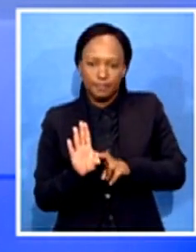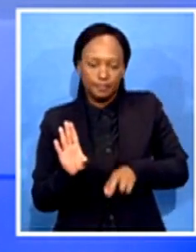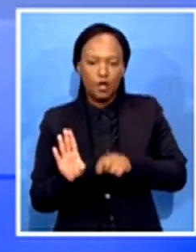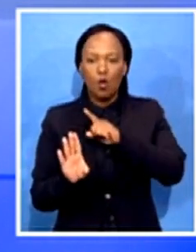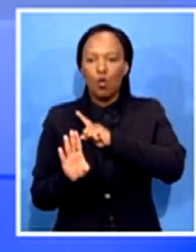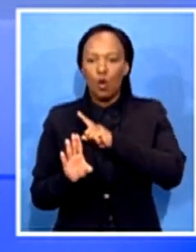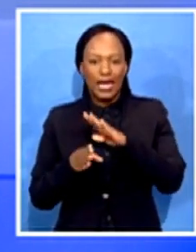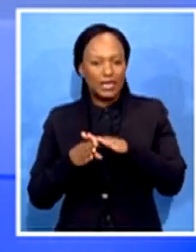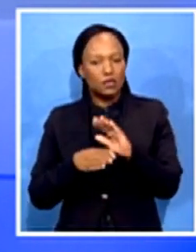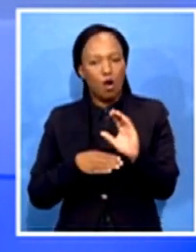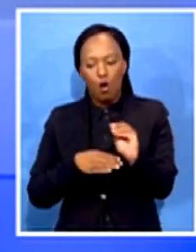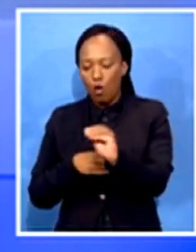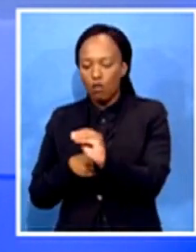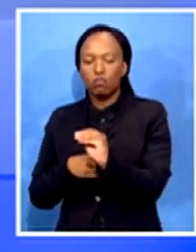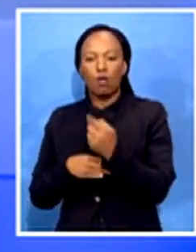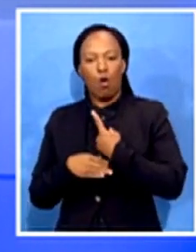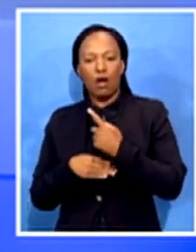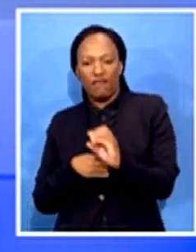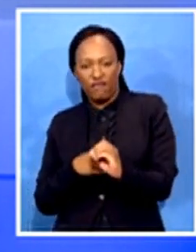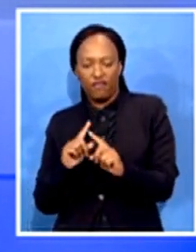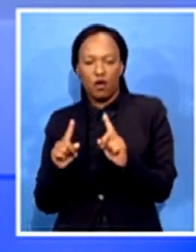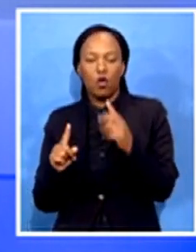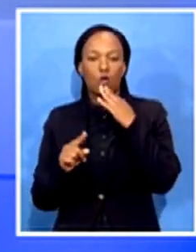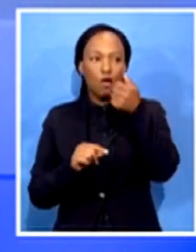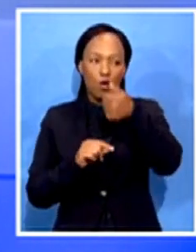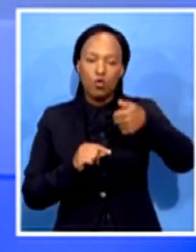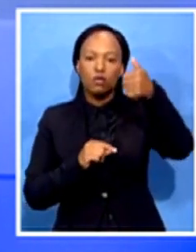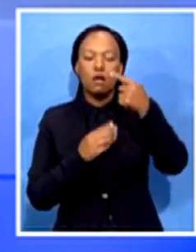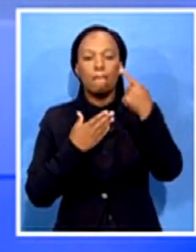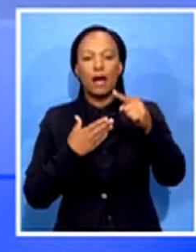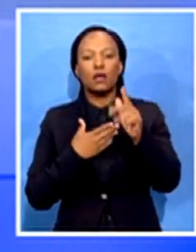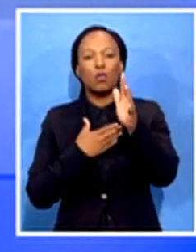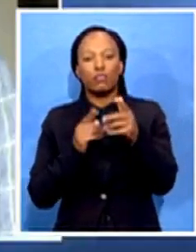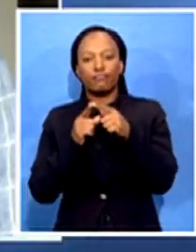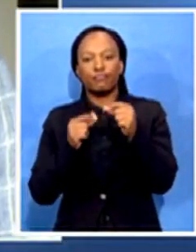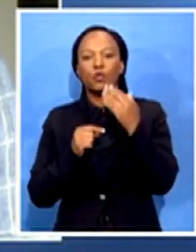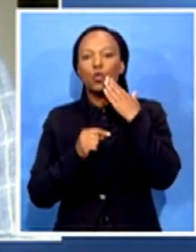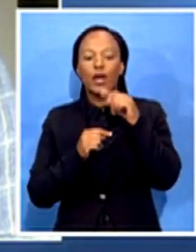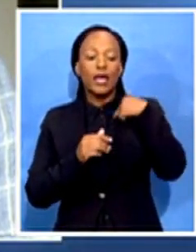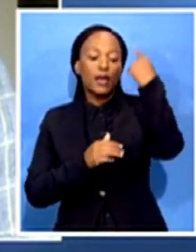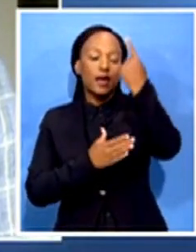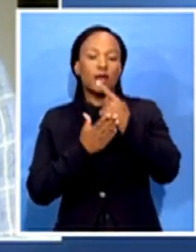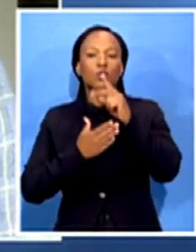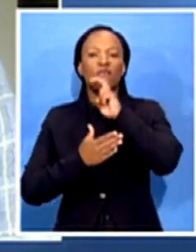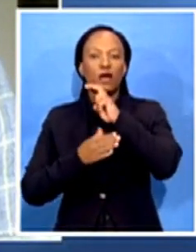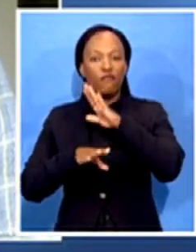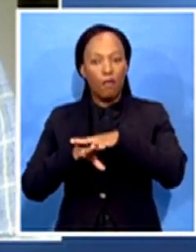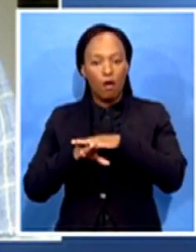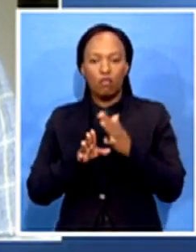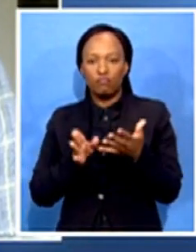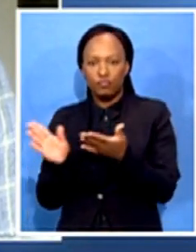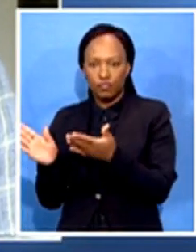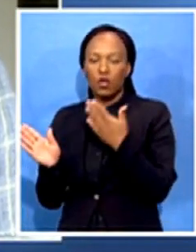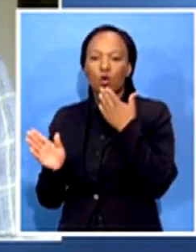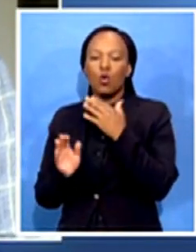expected the marking to be completed by next Friday. For more on this, let's now bring in our reporter, Mahala Masiteng. A